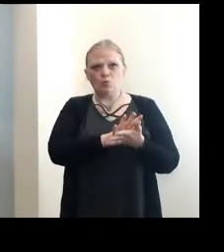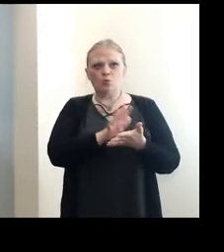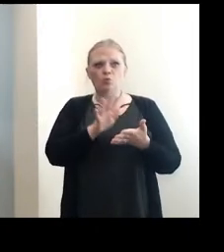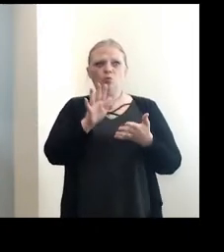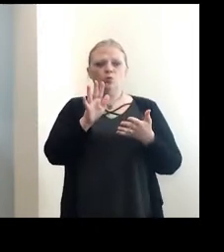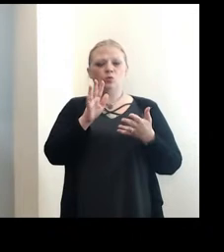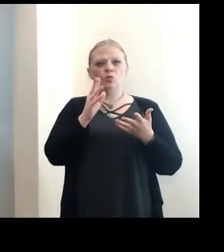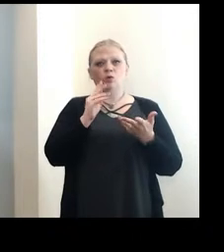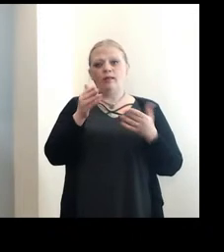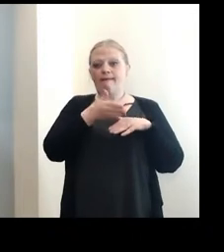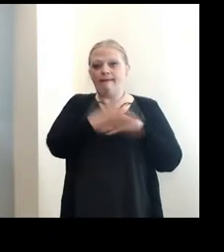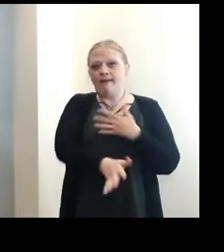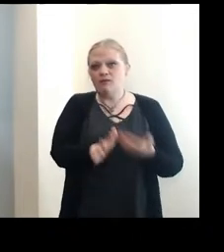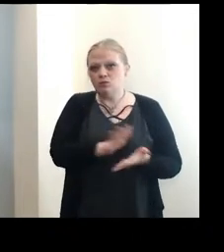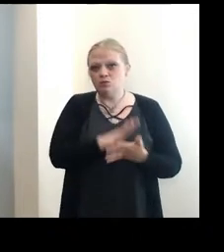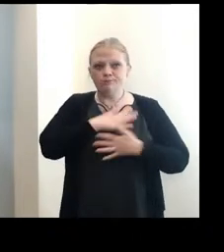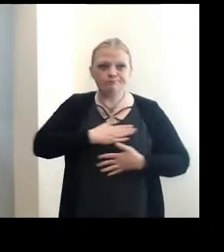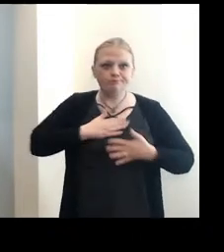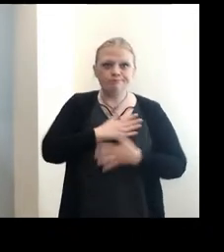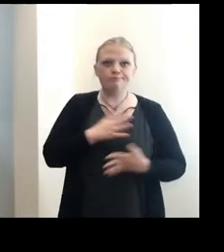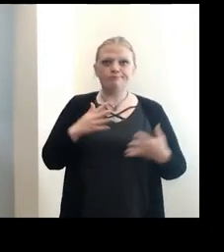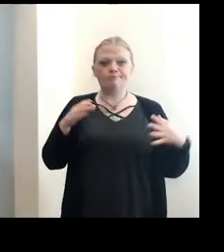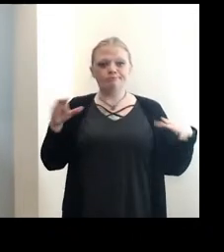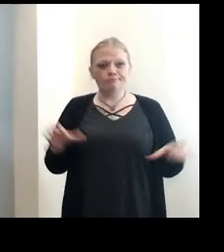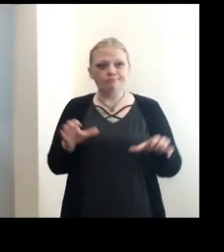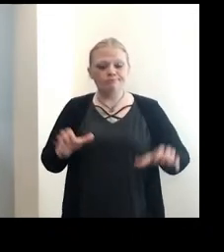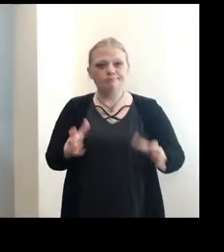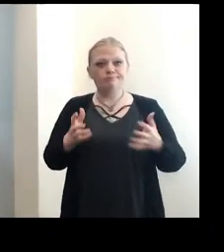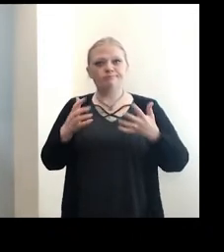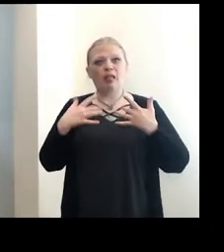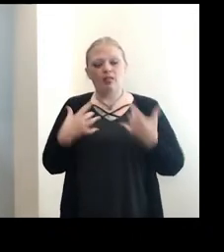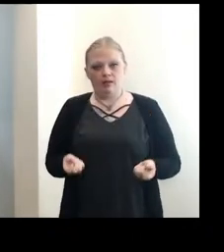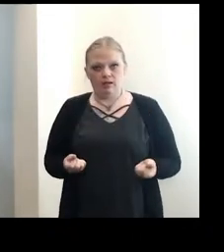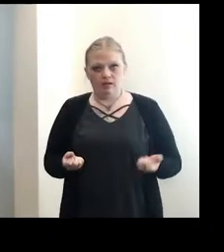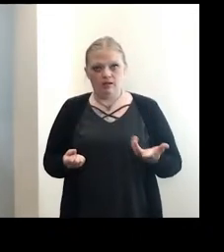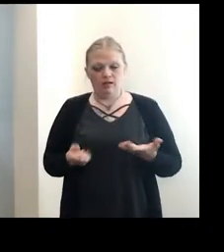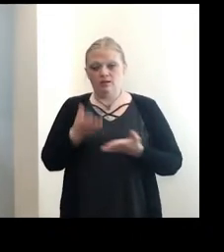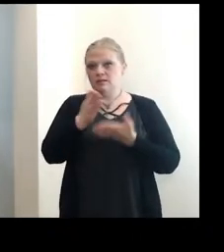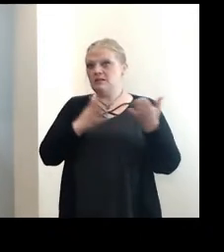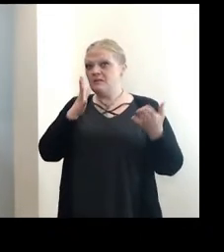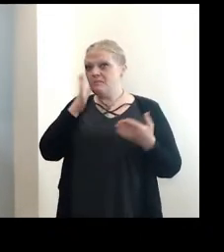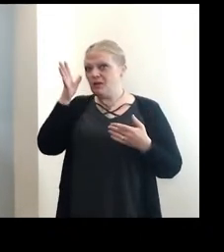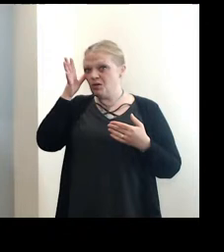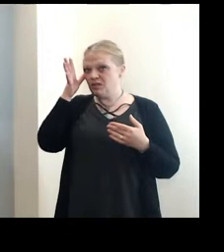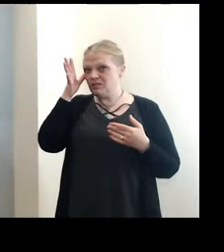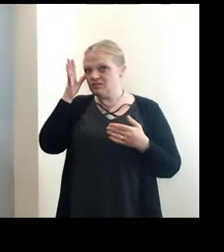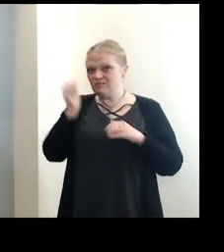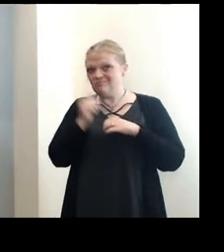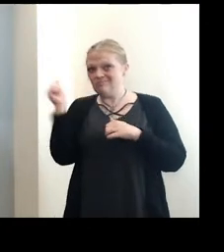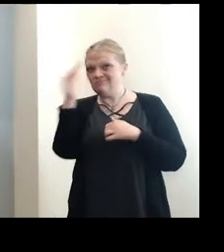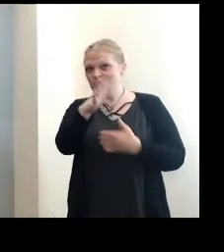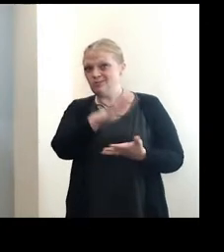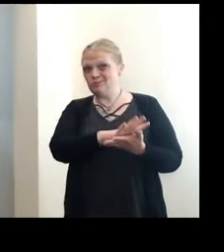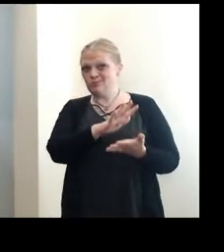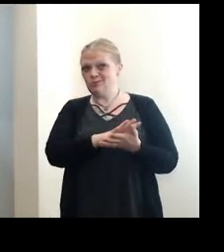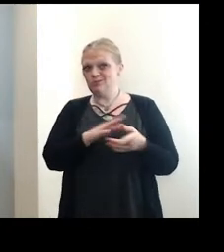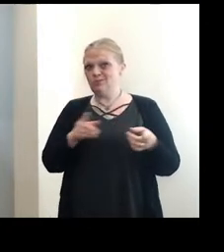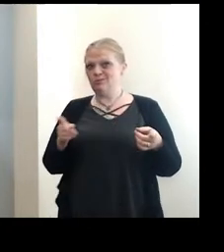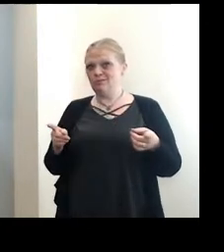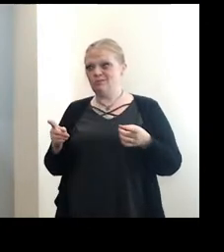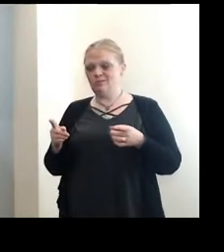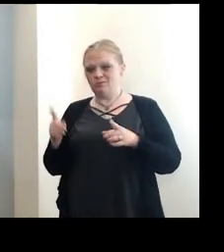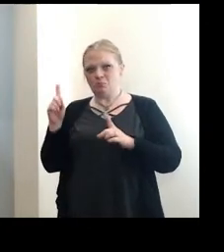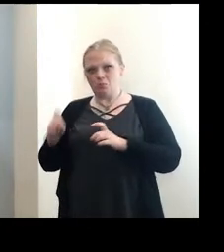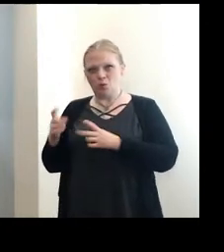extracurricular activities healthy. So, um, we're finding that, uh, some parents are sending their children to school, even though they are in